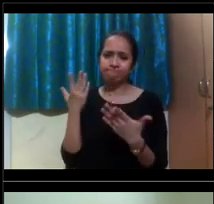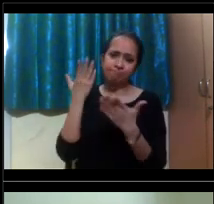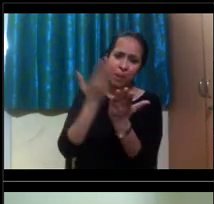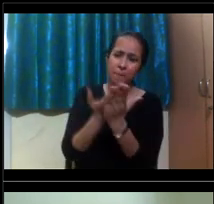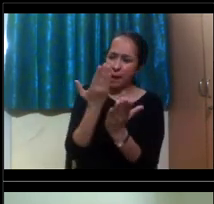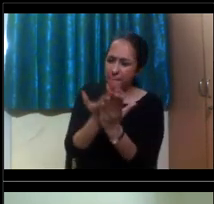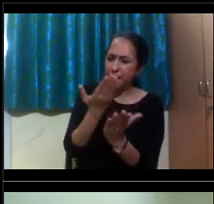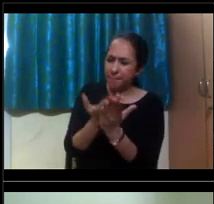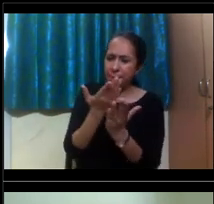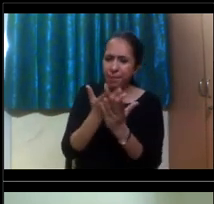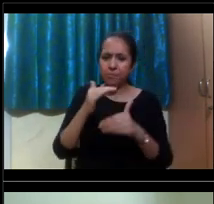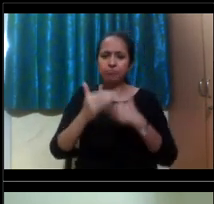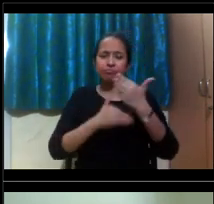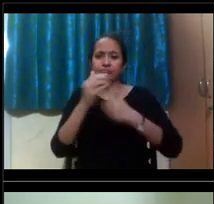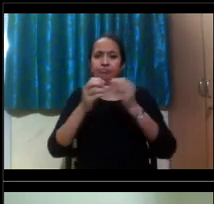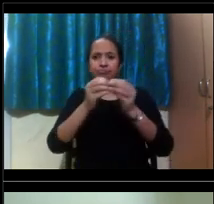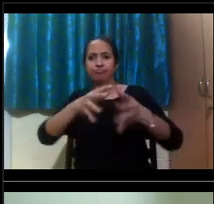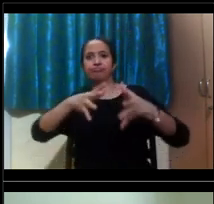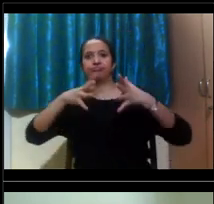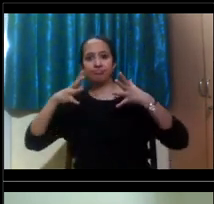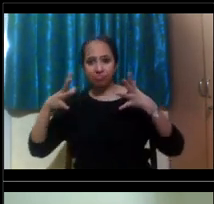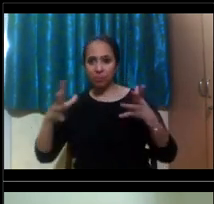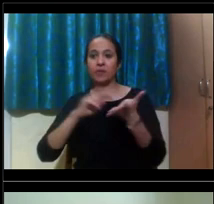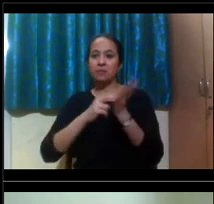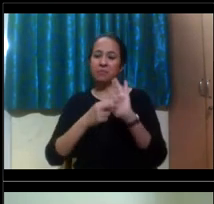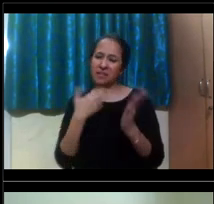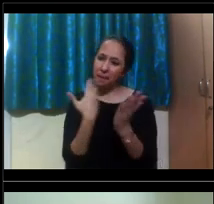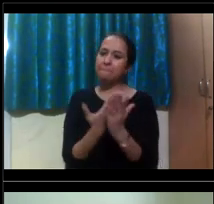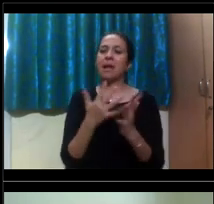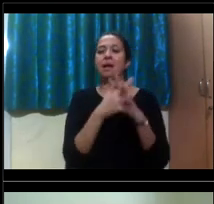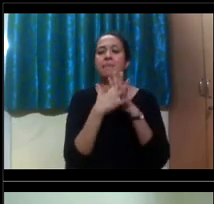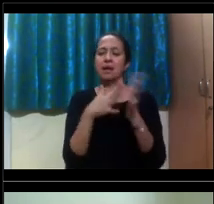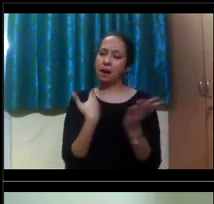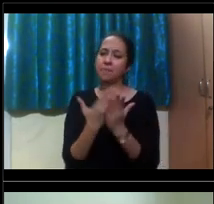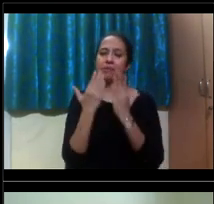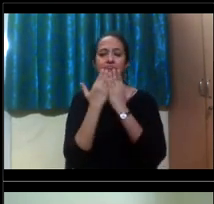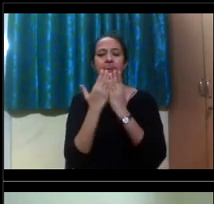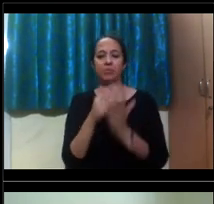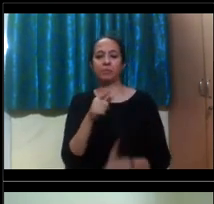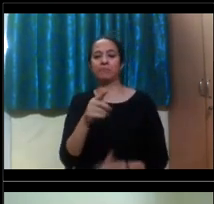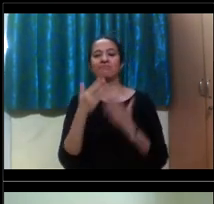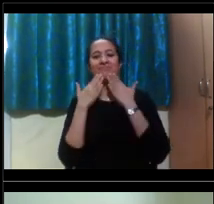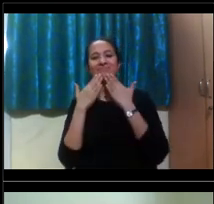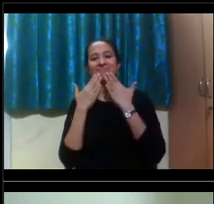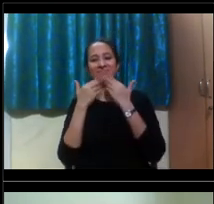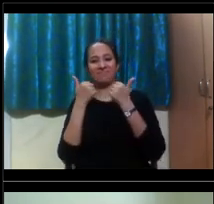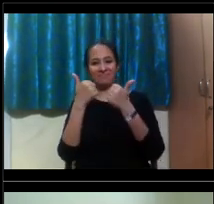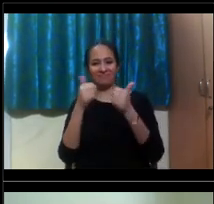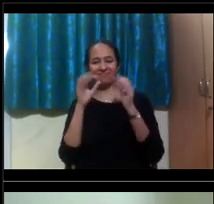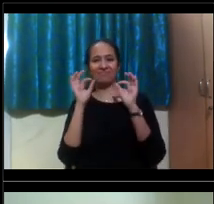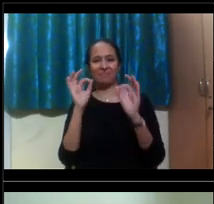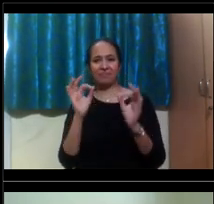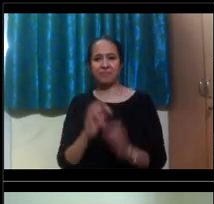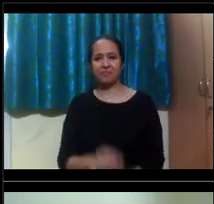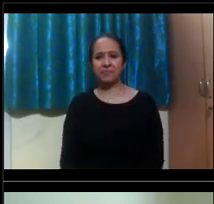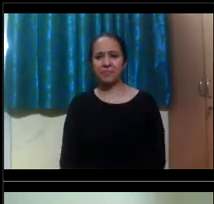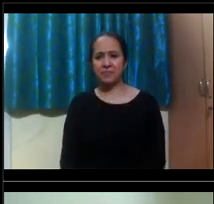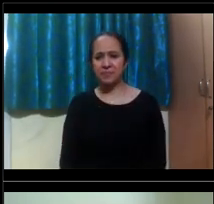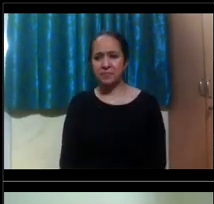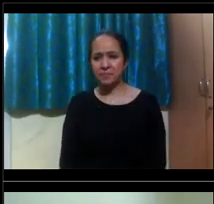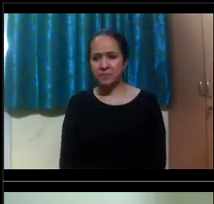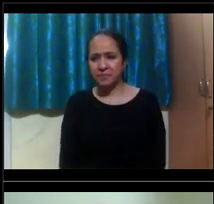income and study in the U.S. because it's for you as well. Thank you. I just have one piece of advice.